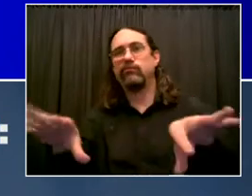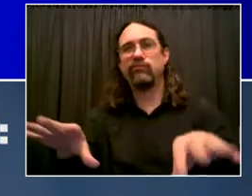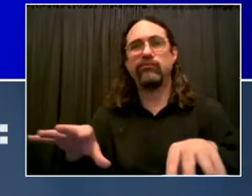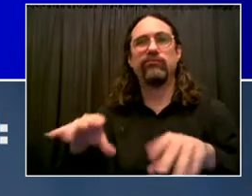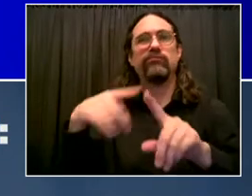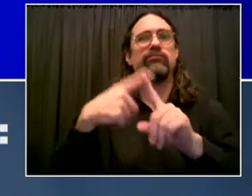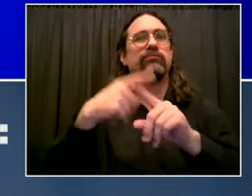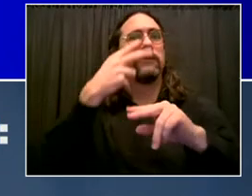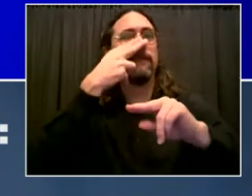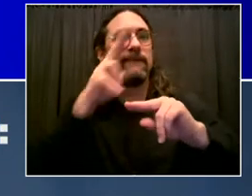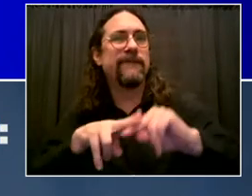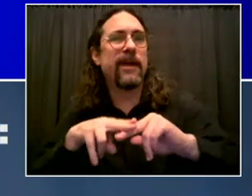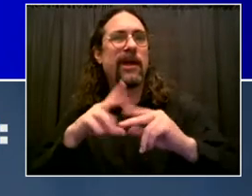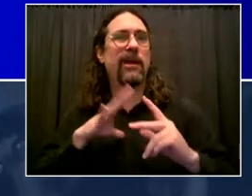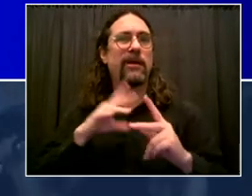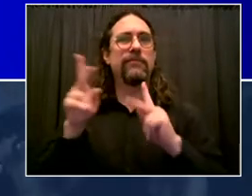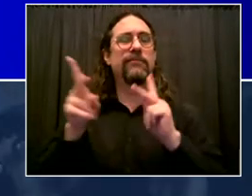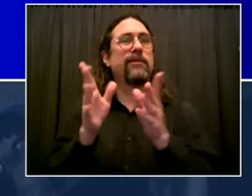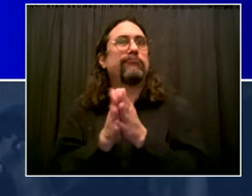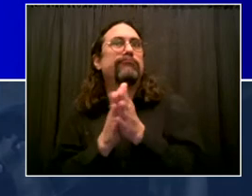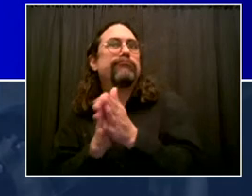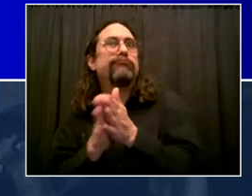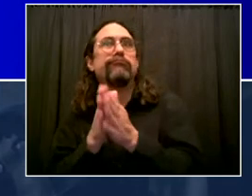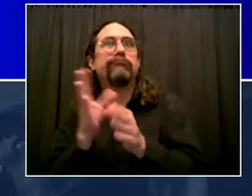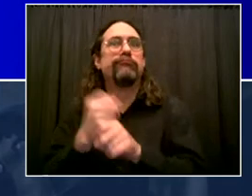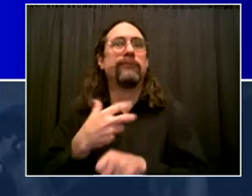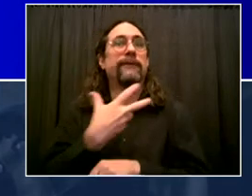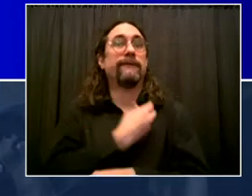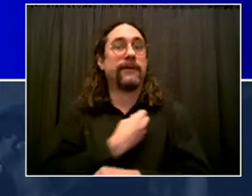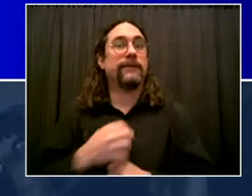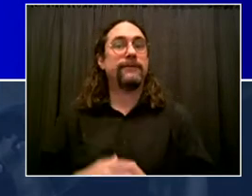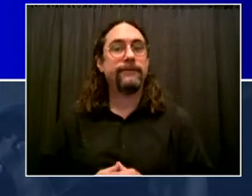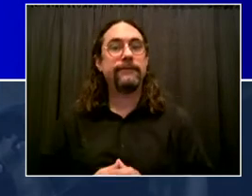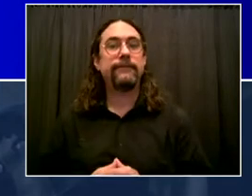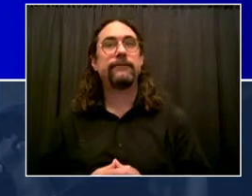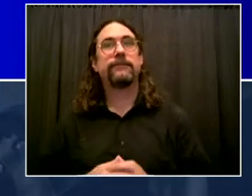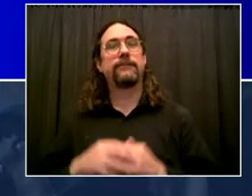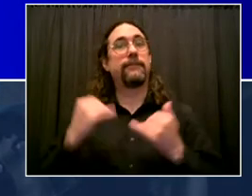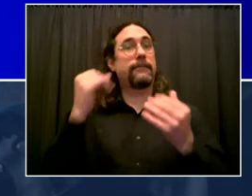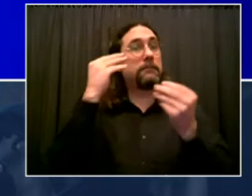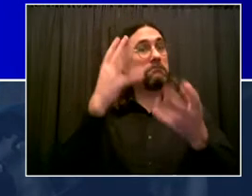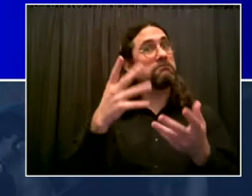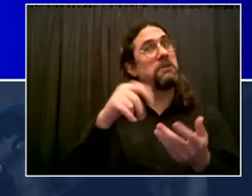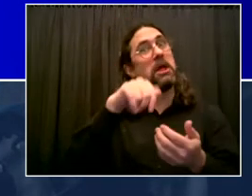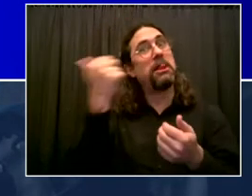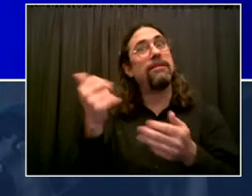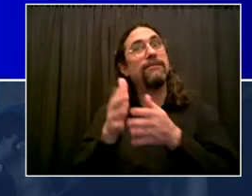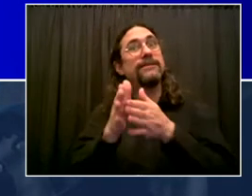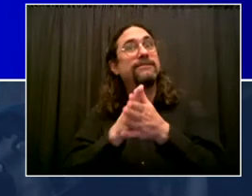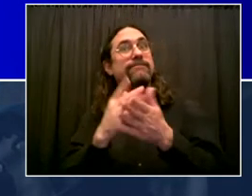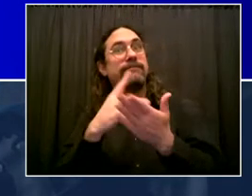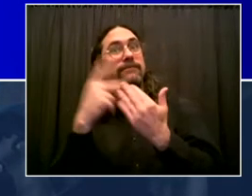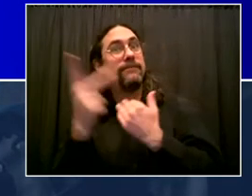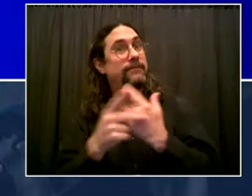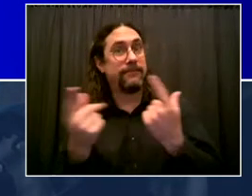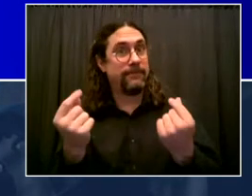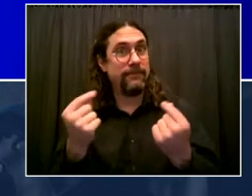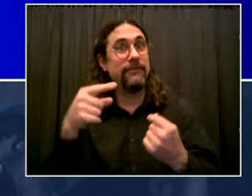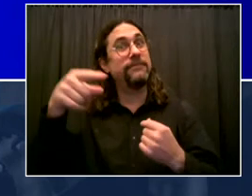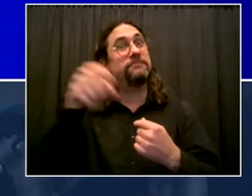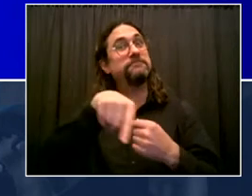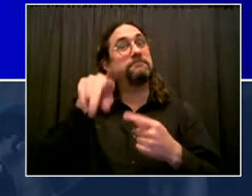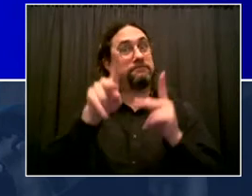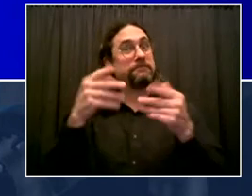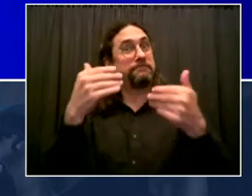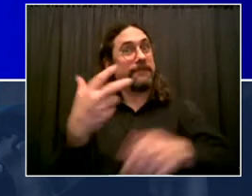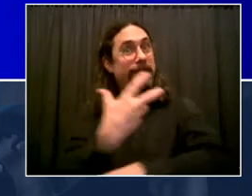today. We're announcing free two-week membership to City Bike. Two-week membership for free